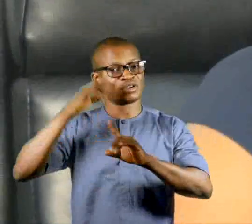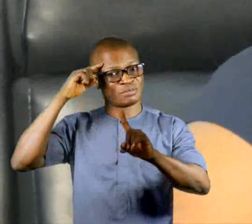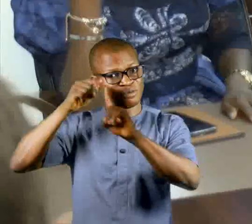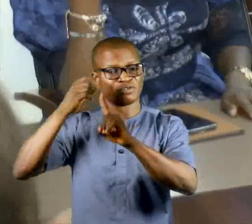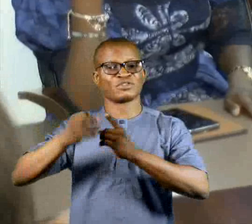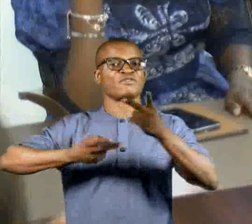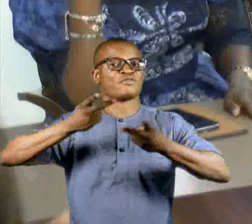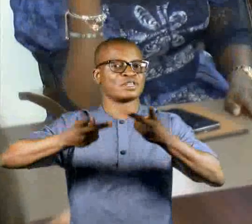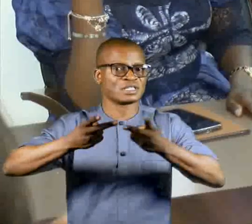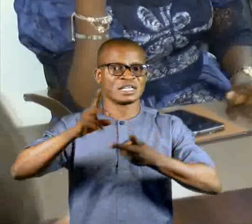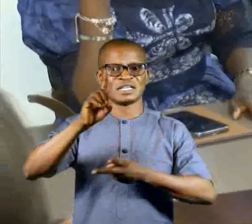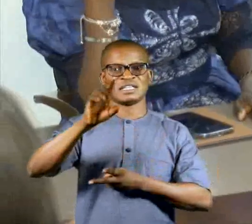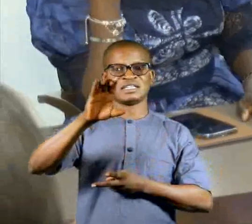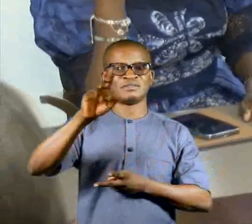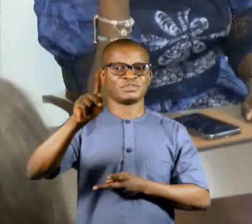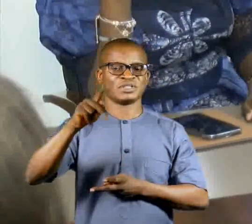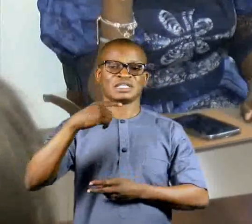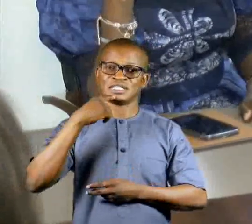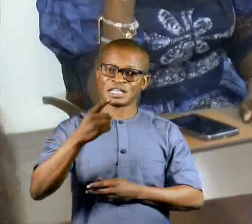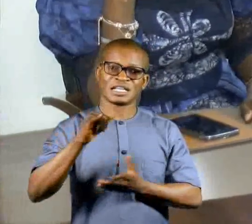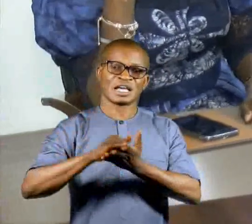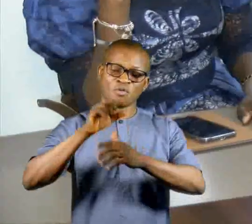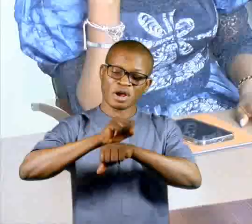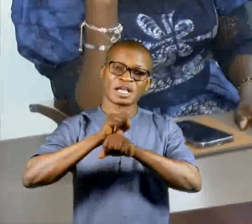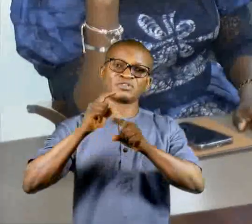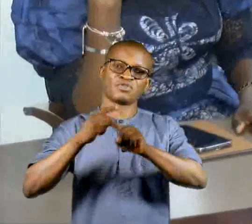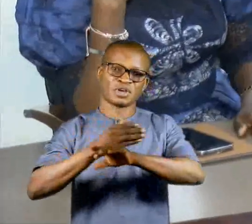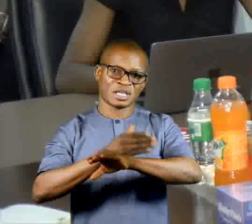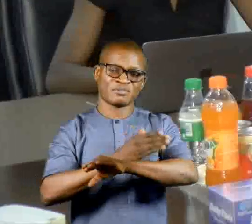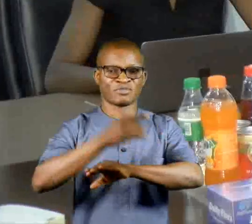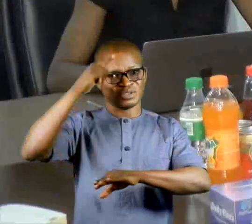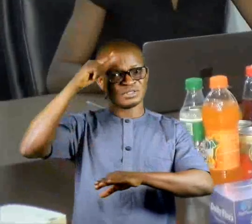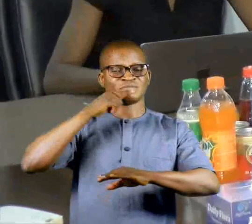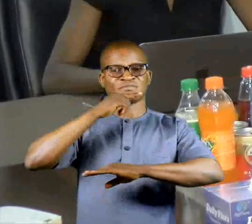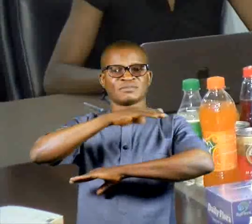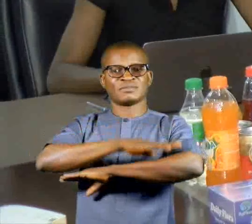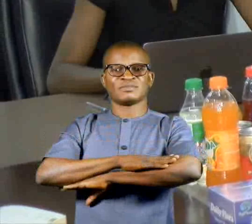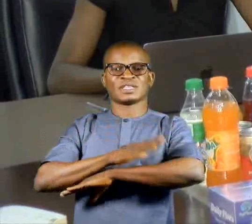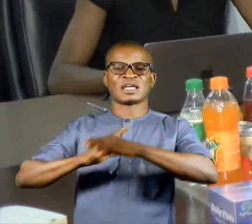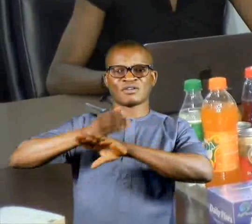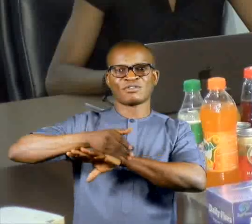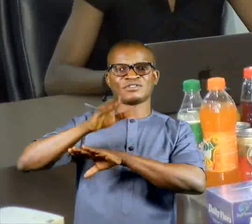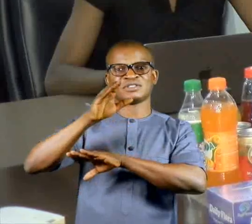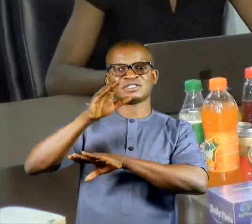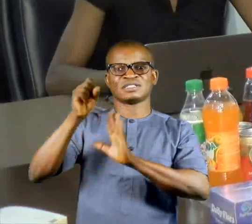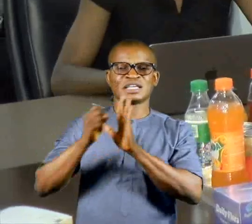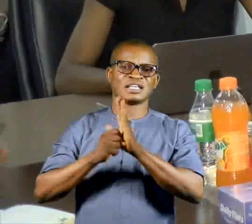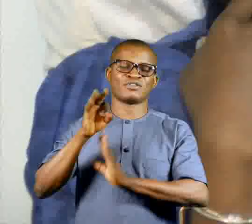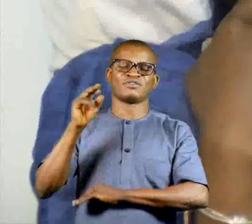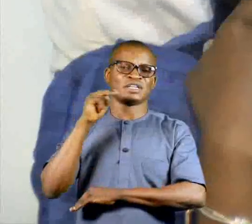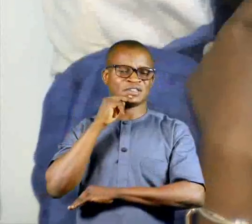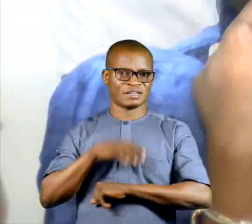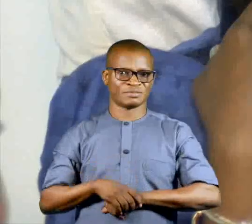Speaking on the purpose of her visit, DC Pioki said that she is working to improve the gender desks across the 36 states of the Federation.